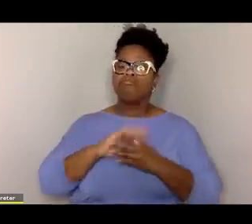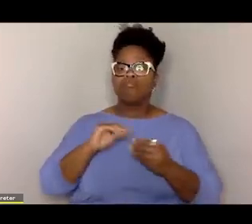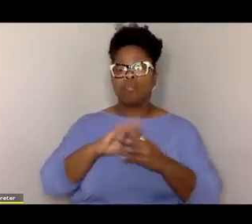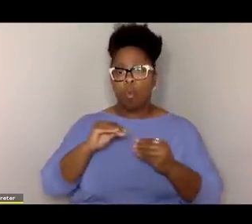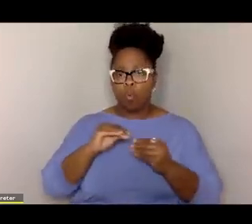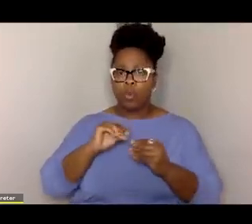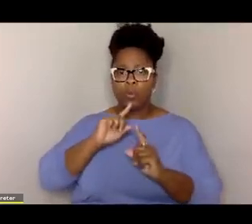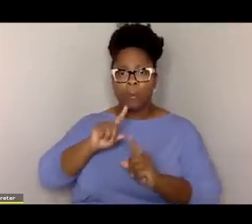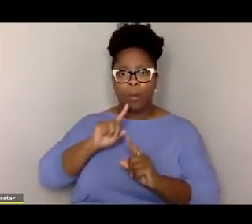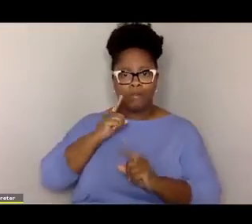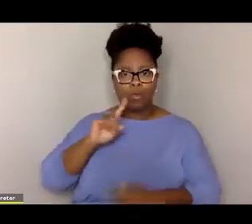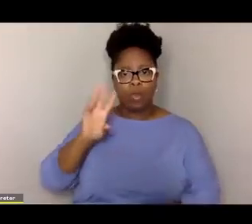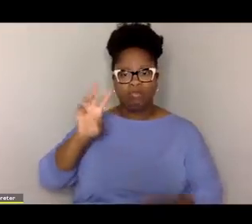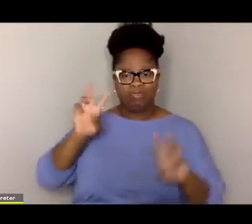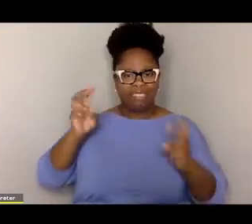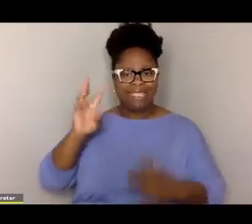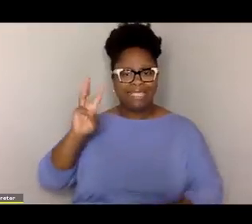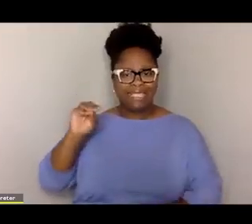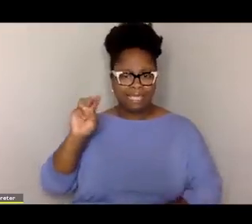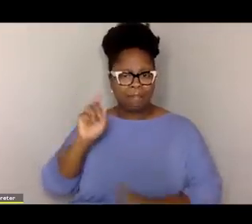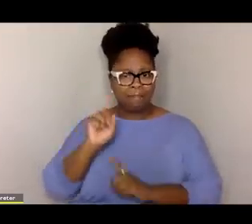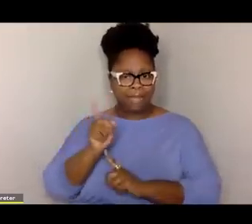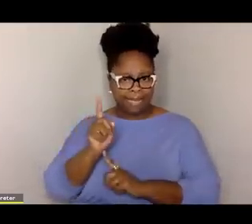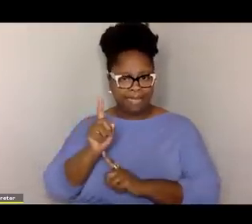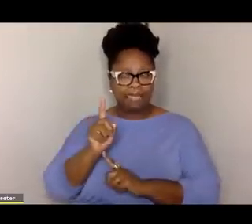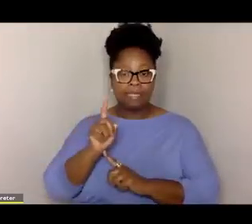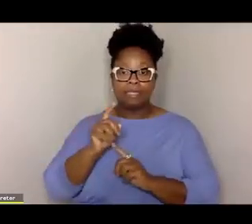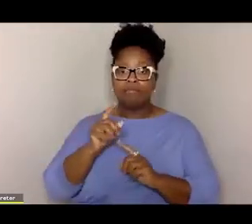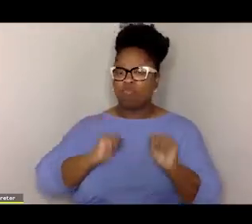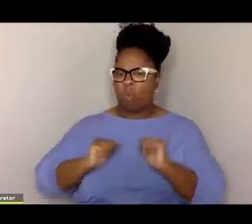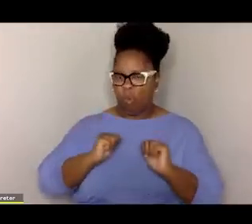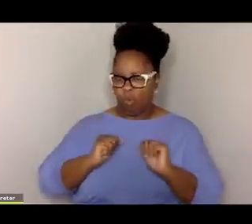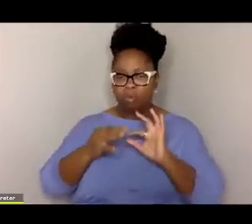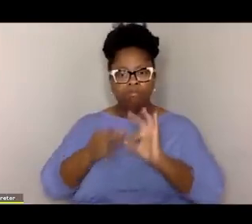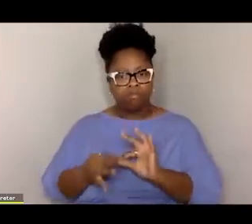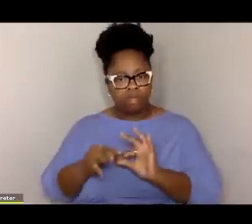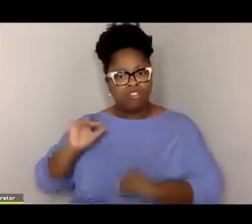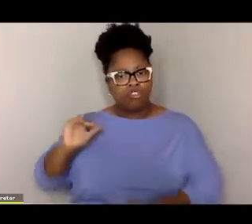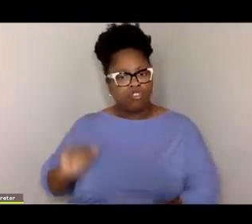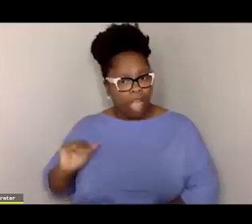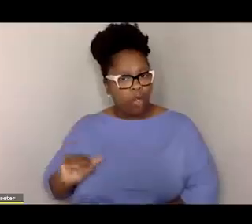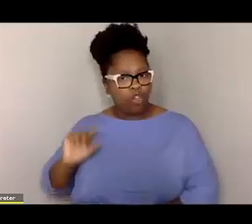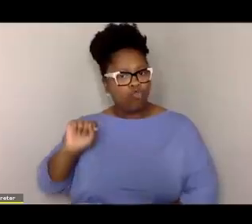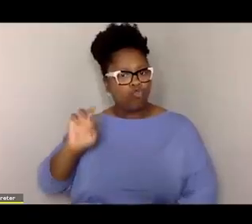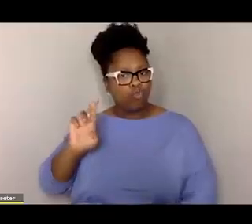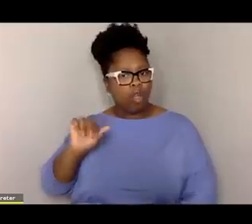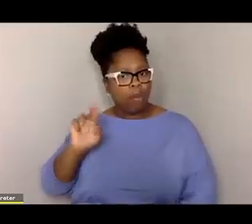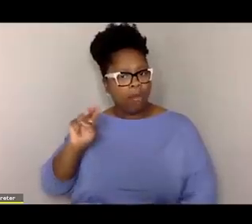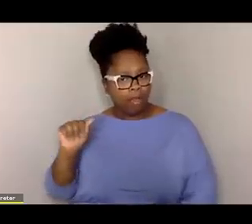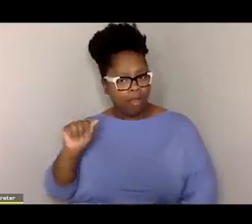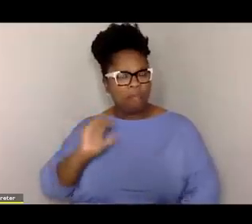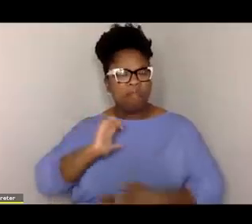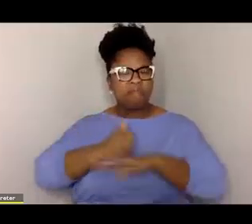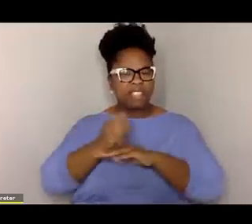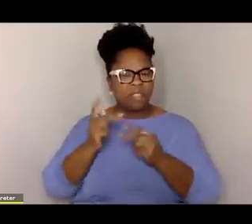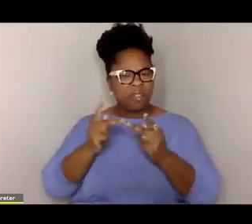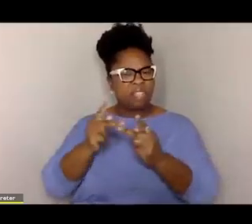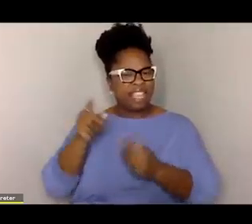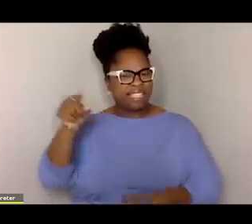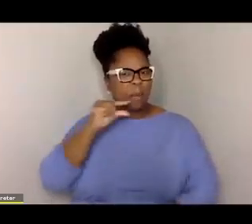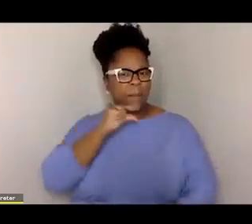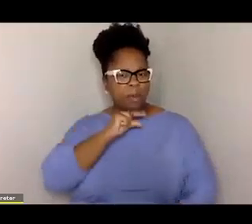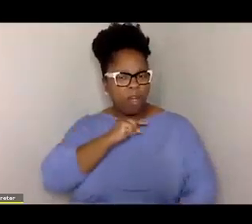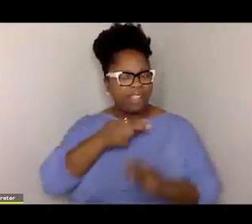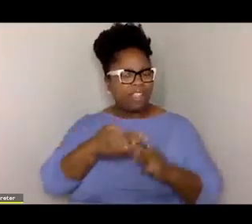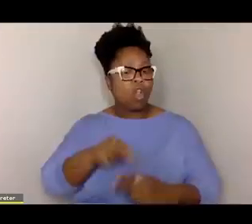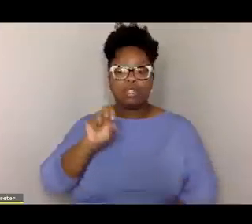was doing a story for 60 Minutes on childhood trauma based on this place in Milwaukee called St. A's